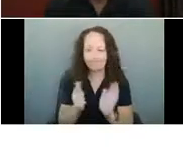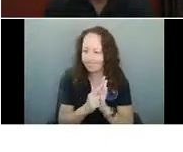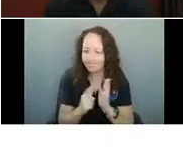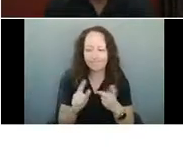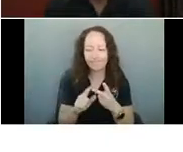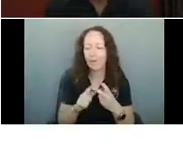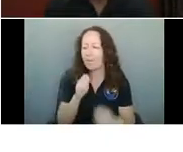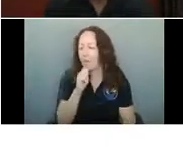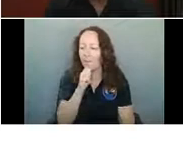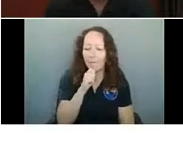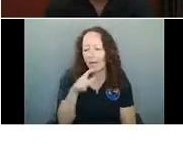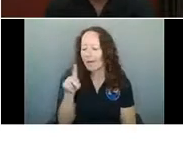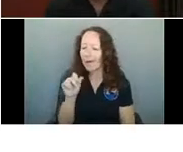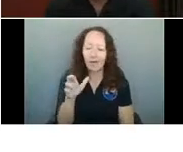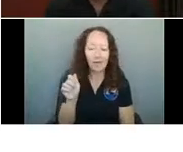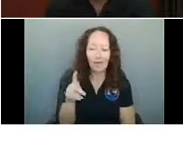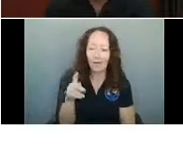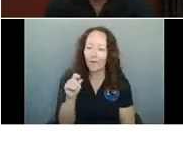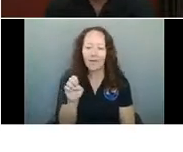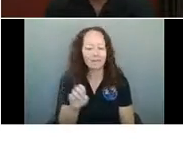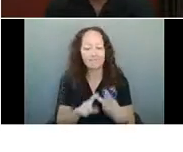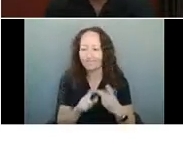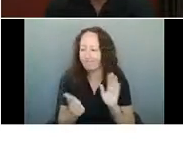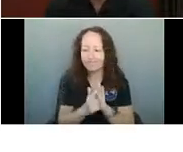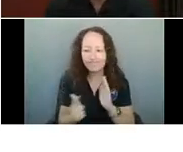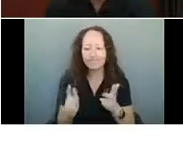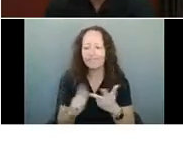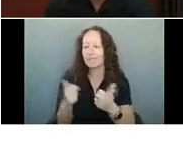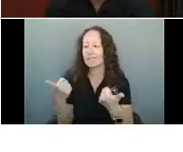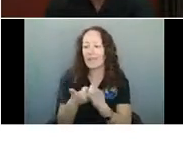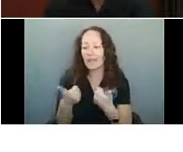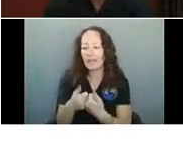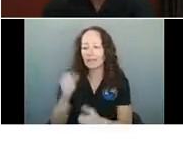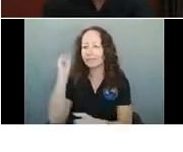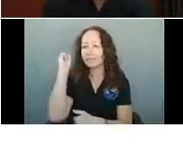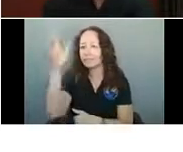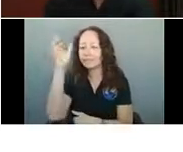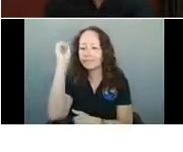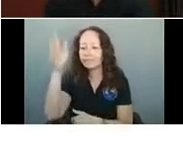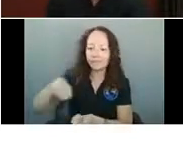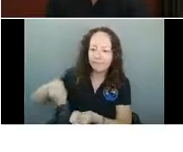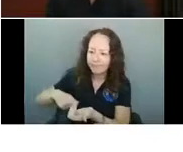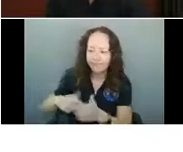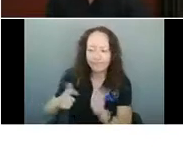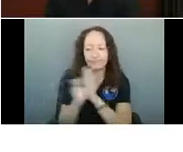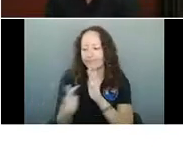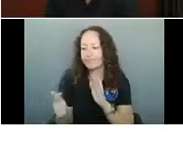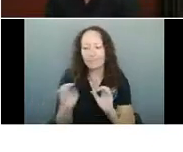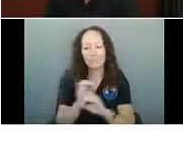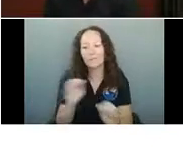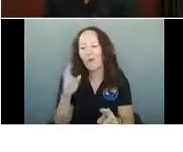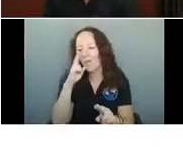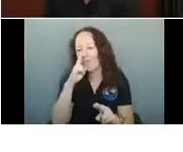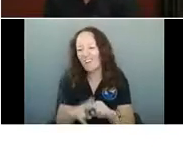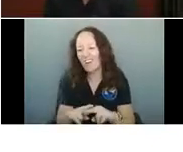games. And like I've said, there's no fun, but we can still have fun without those other things. I